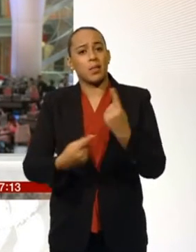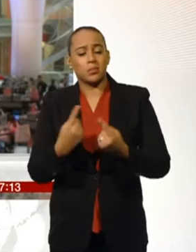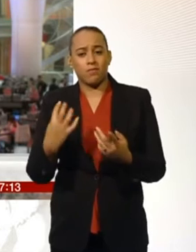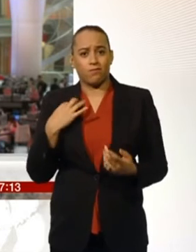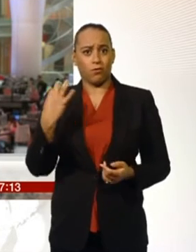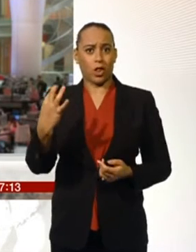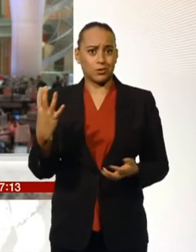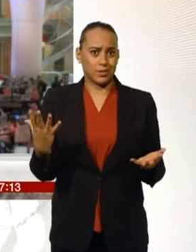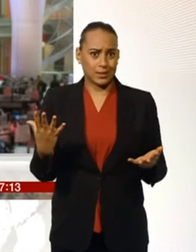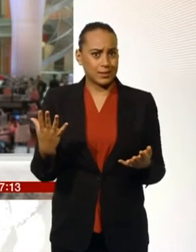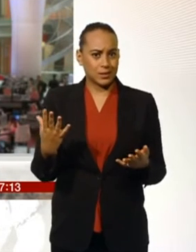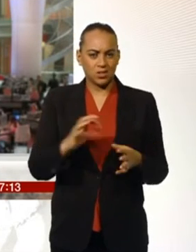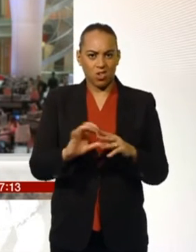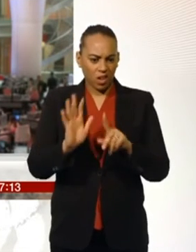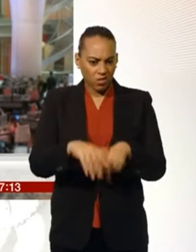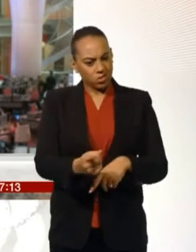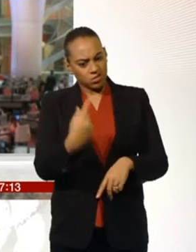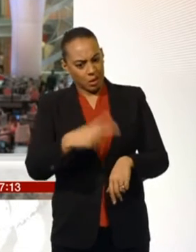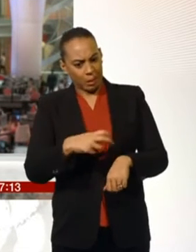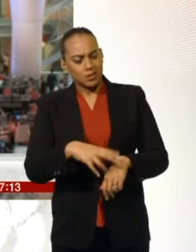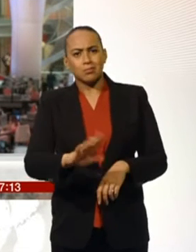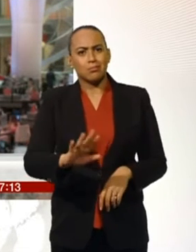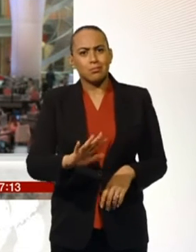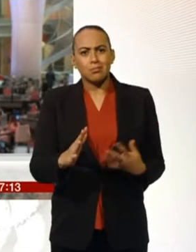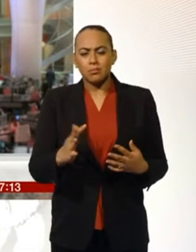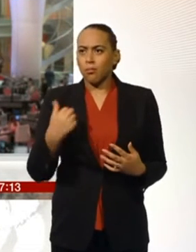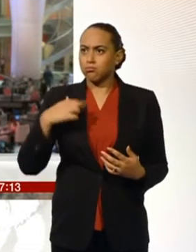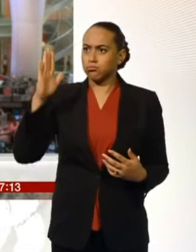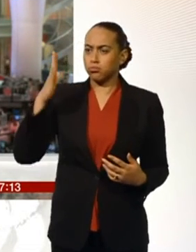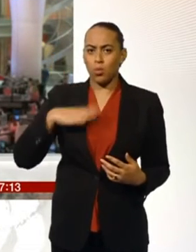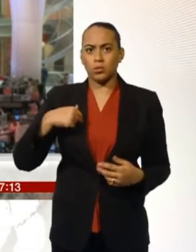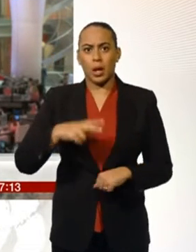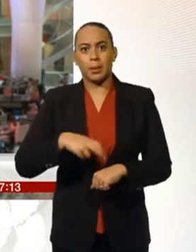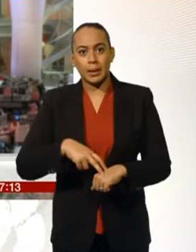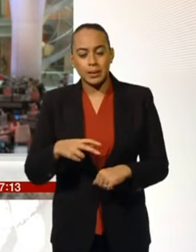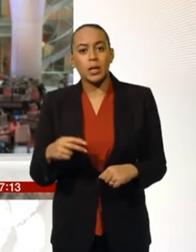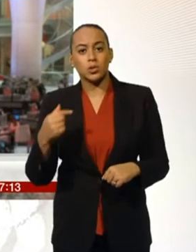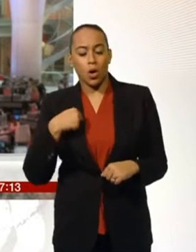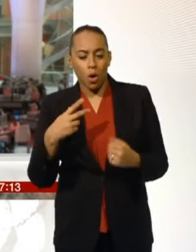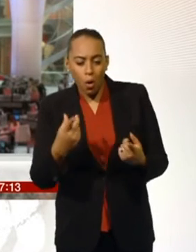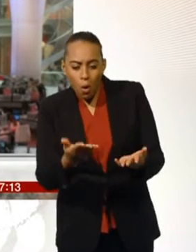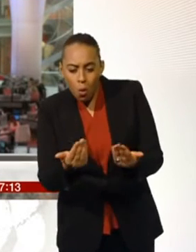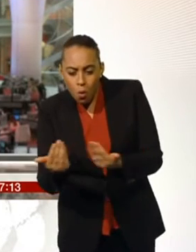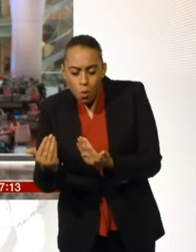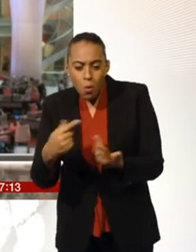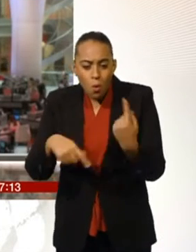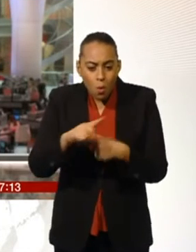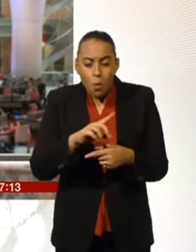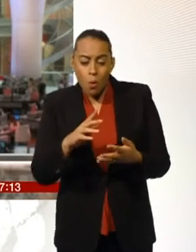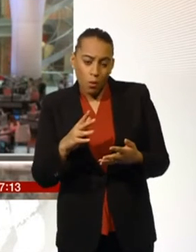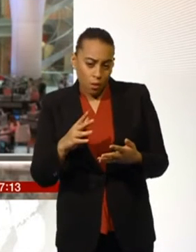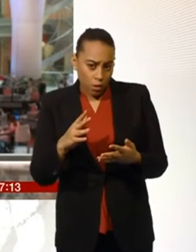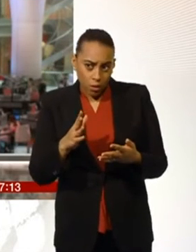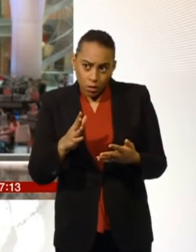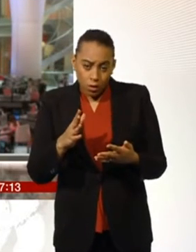at all. And we just need to understand what we're doing for them in terms of their protection when they go out and put themselves